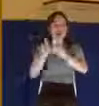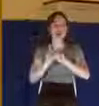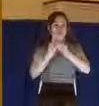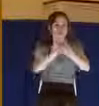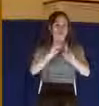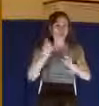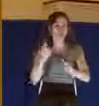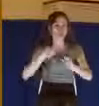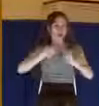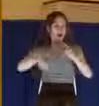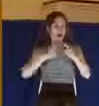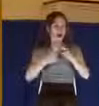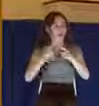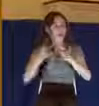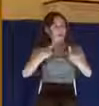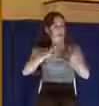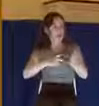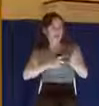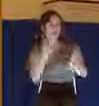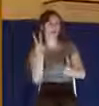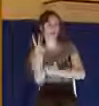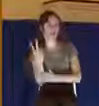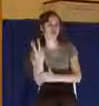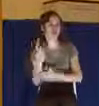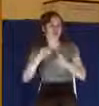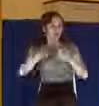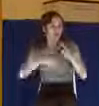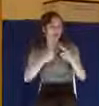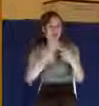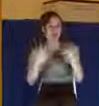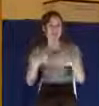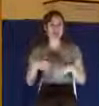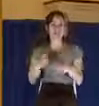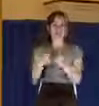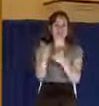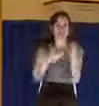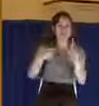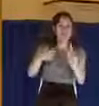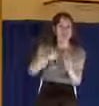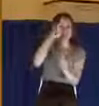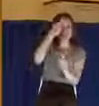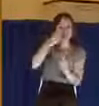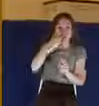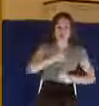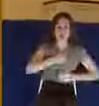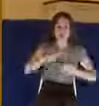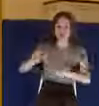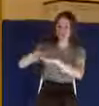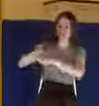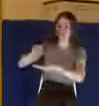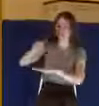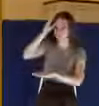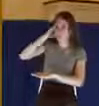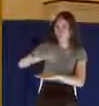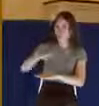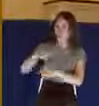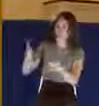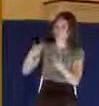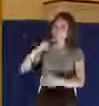But every once in a while, a Roman soldier would draft a civilian to do something like this. And here is Simon